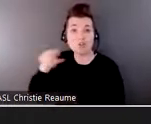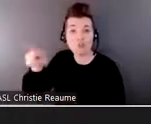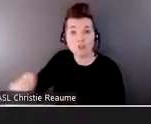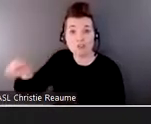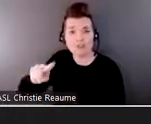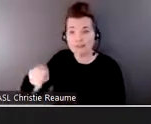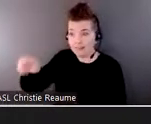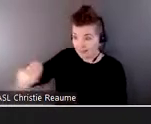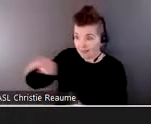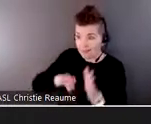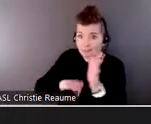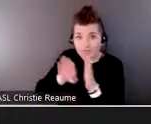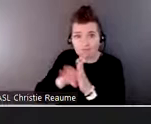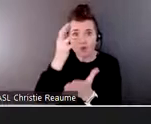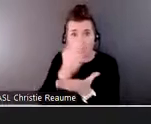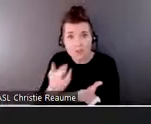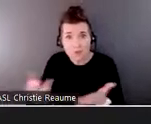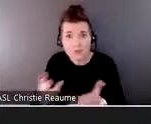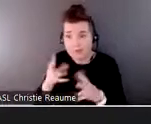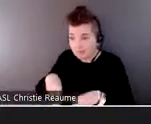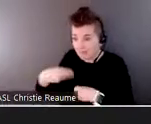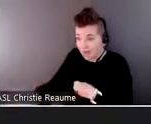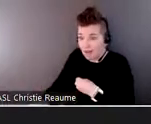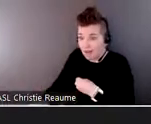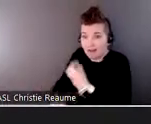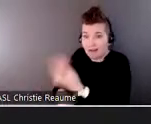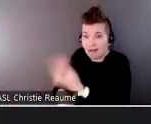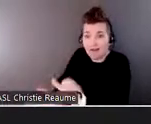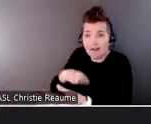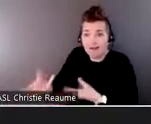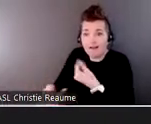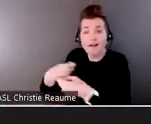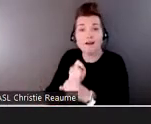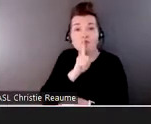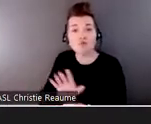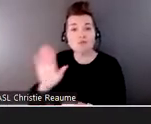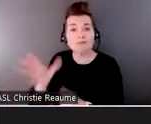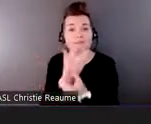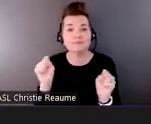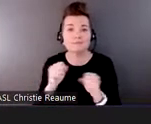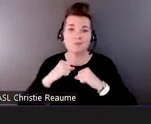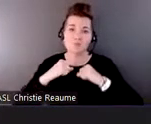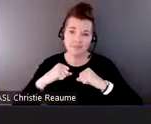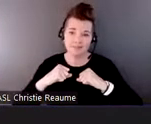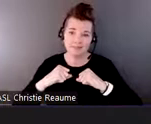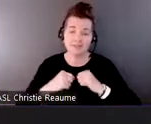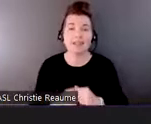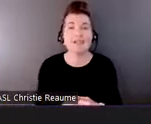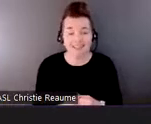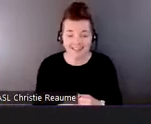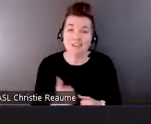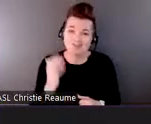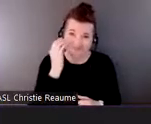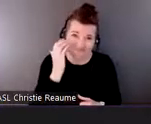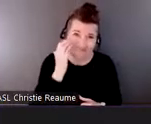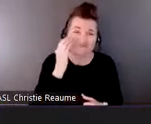can use that in their daily lives and to ensure that their safety is protected. Because we do hear about so many frauds and scams